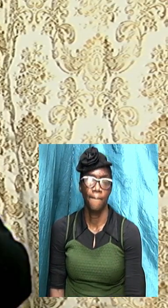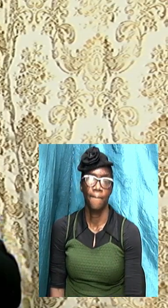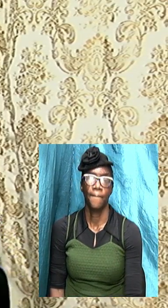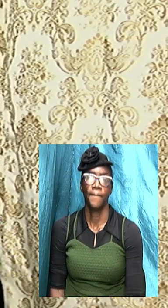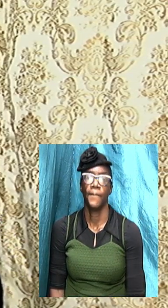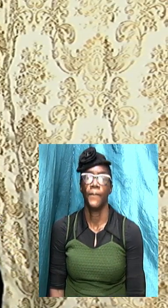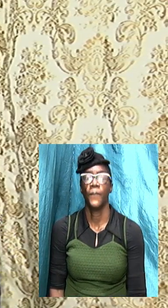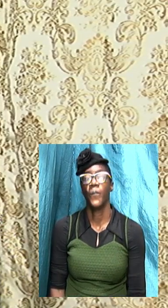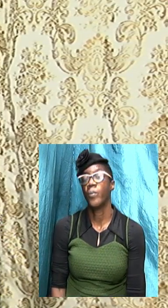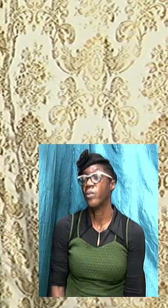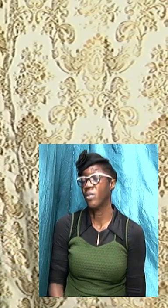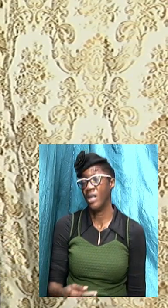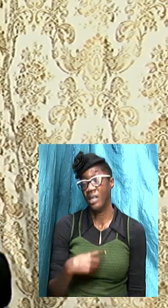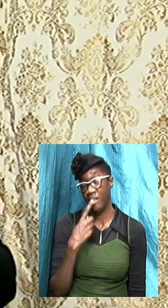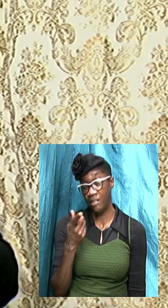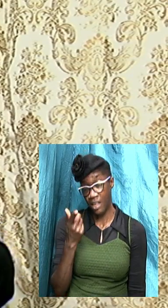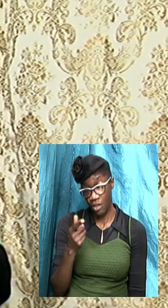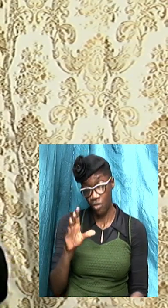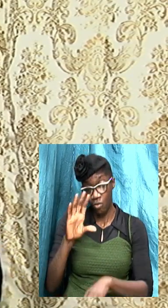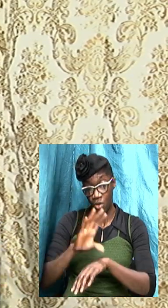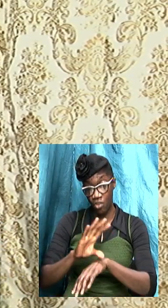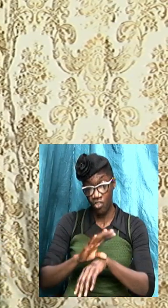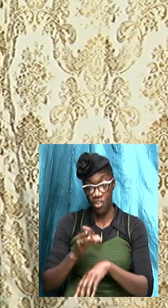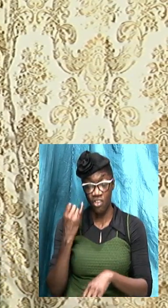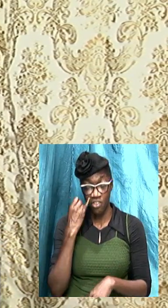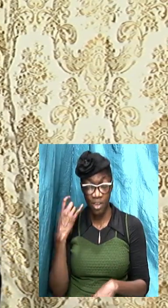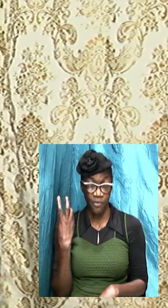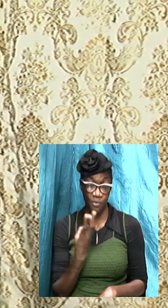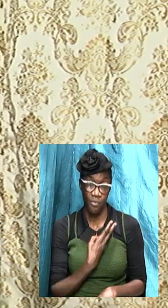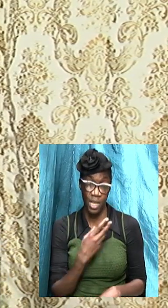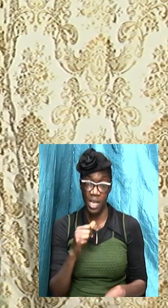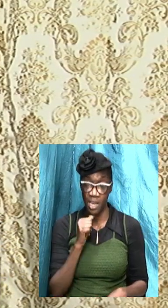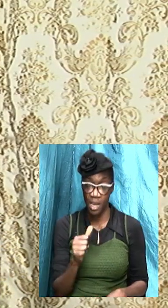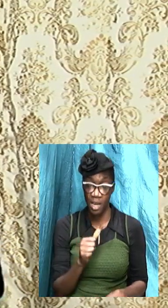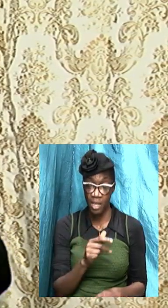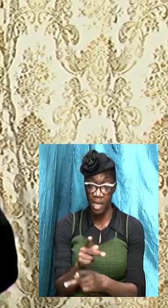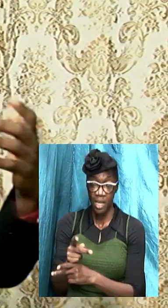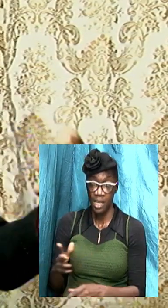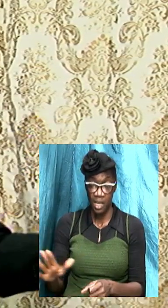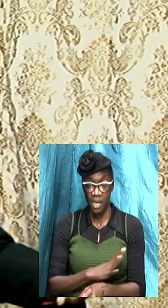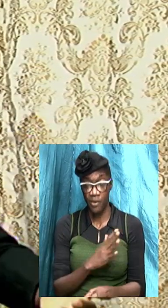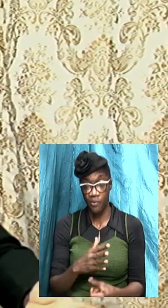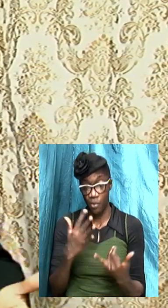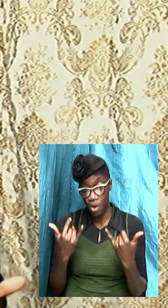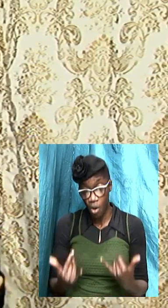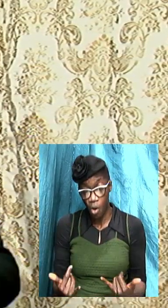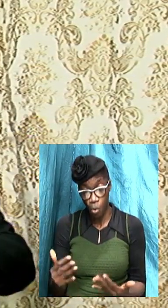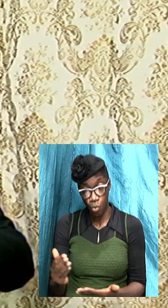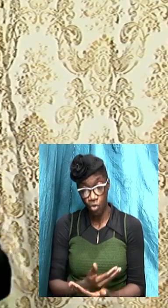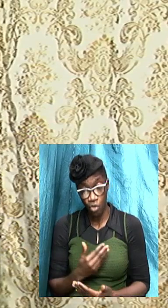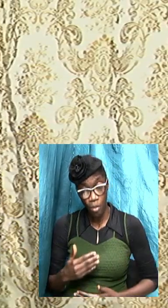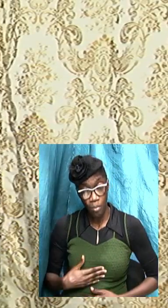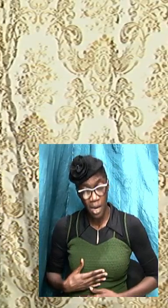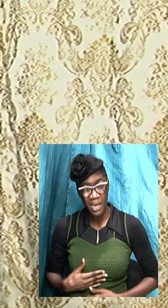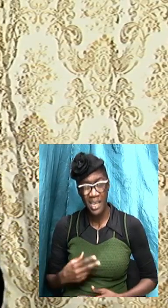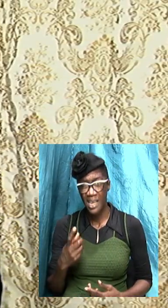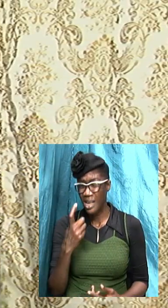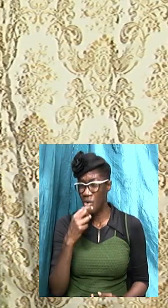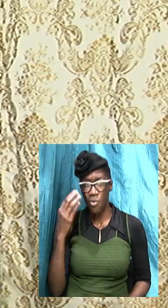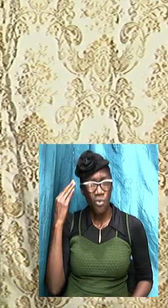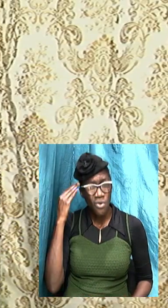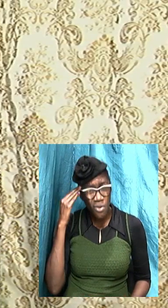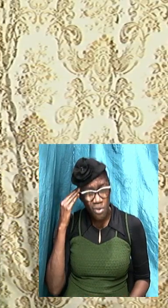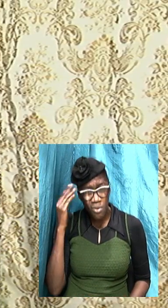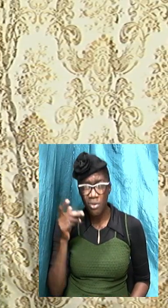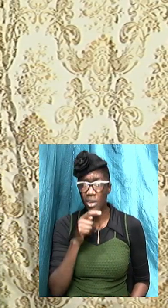i am saying to the church that if we are not careful we will how is it that somebody who know the truth you are